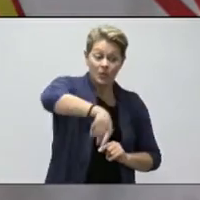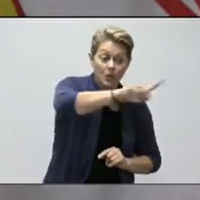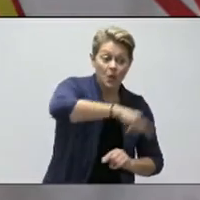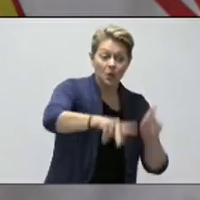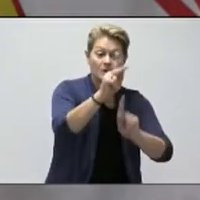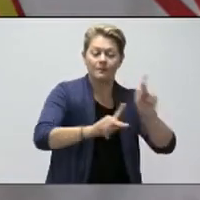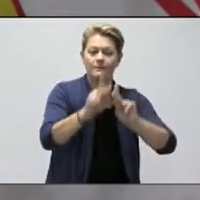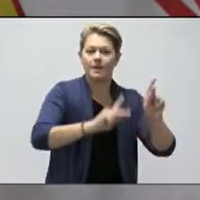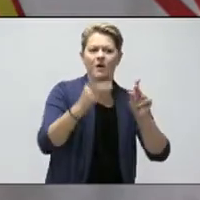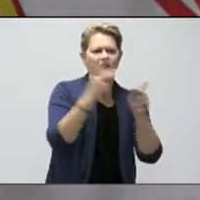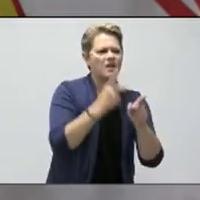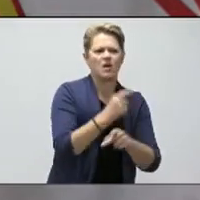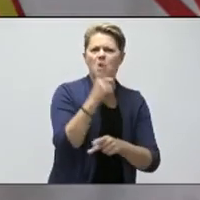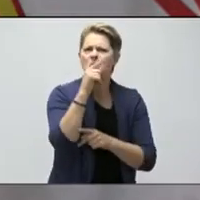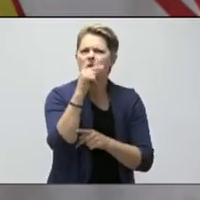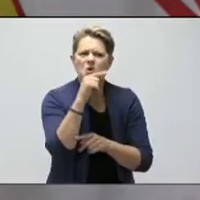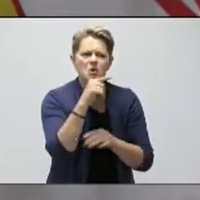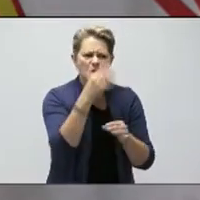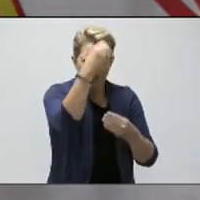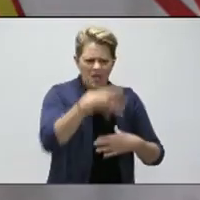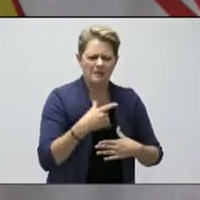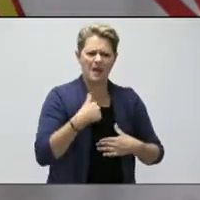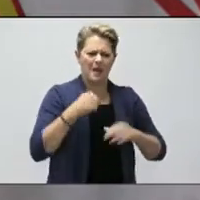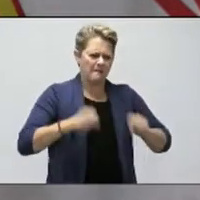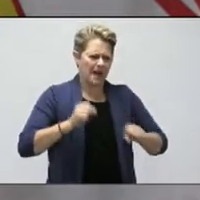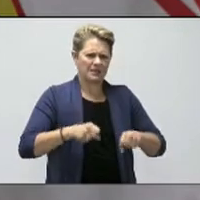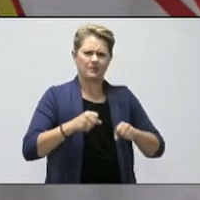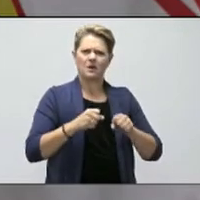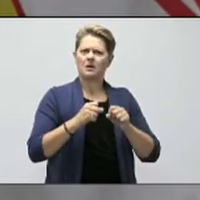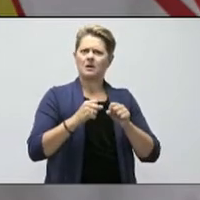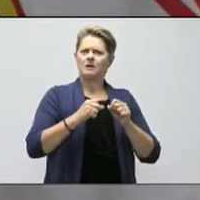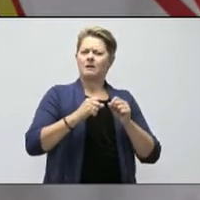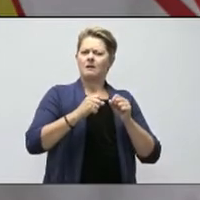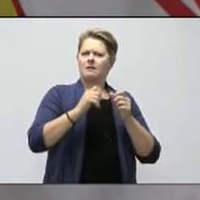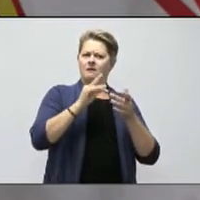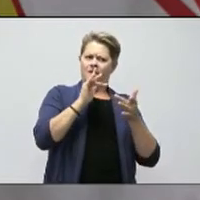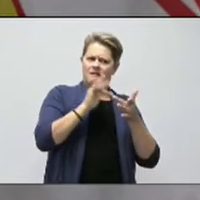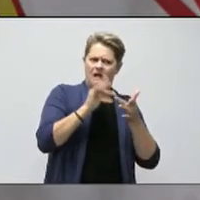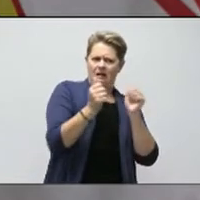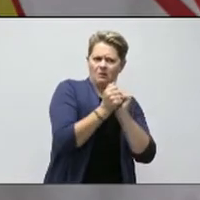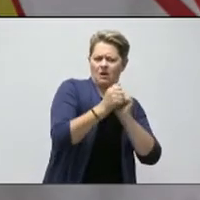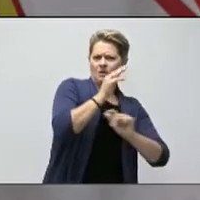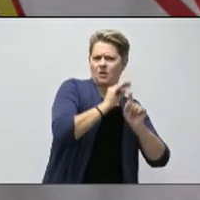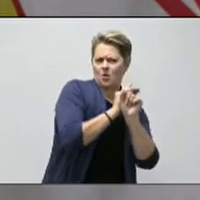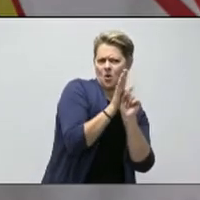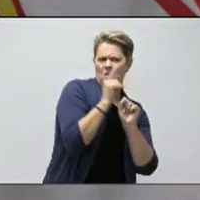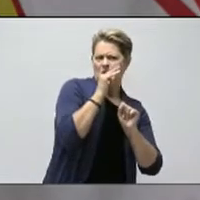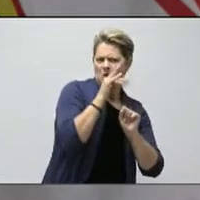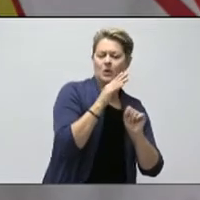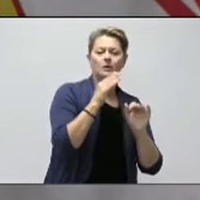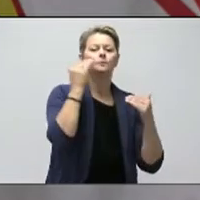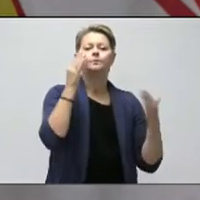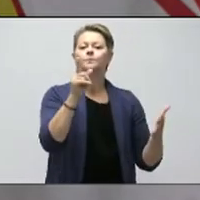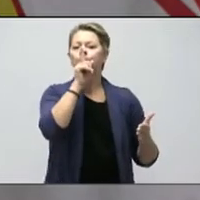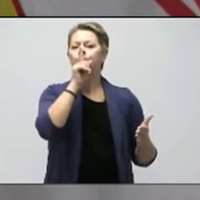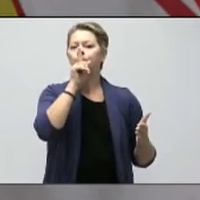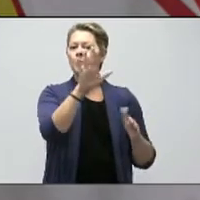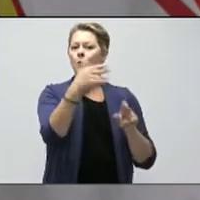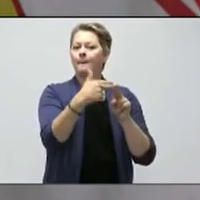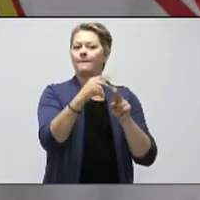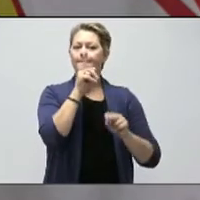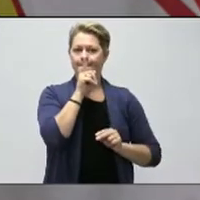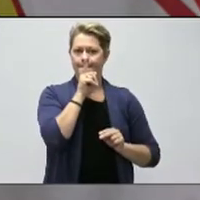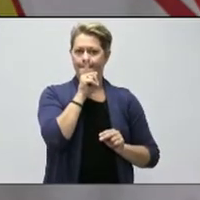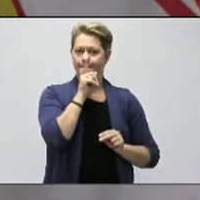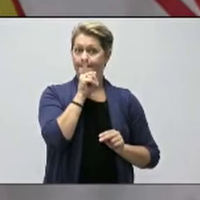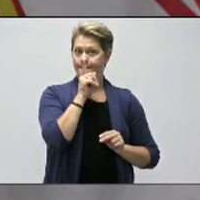have a way to trace that back to you. So I don't know that people are actually tagging themselves in any way that would make them known to